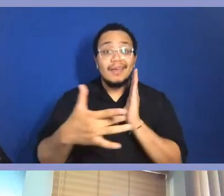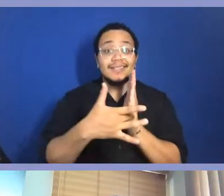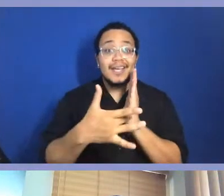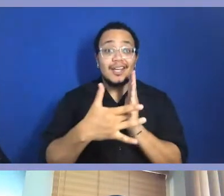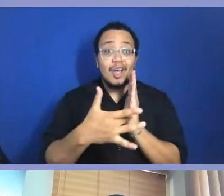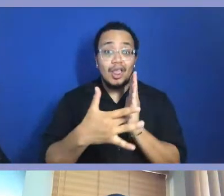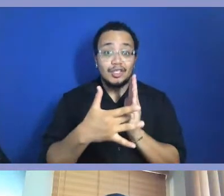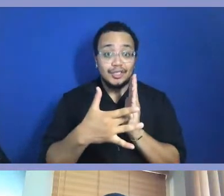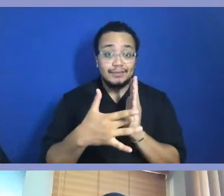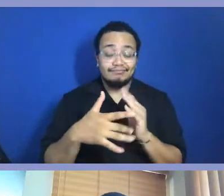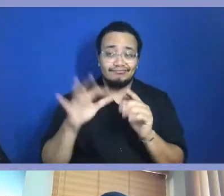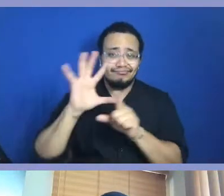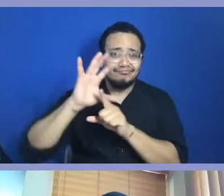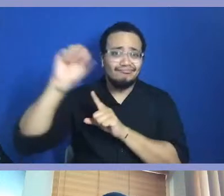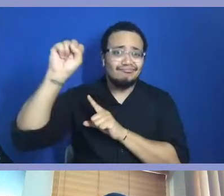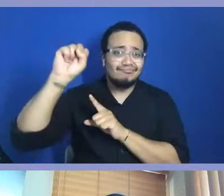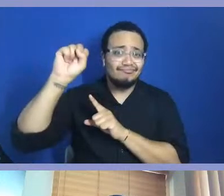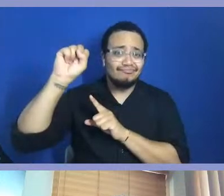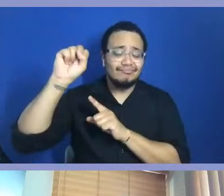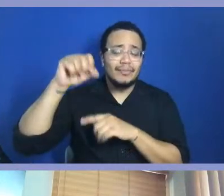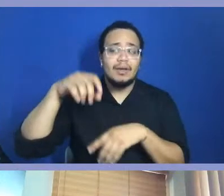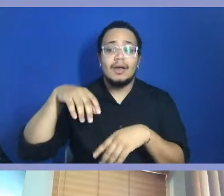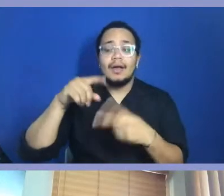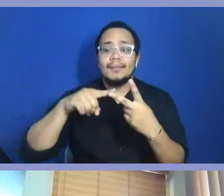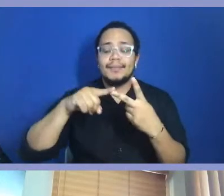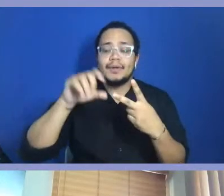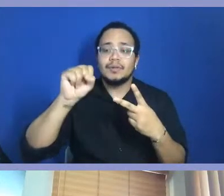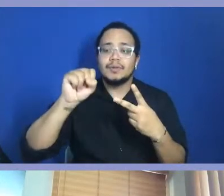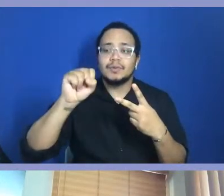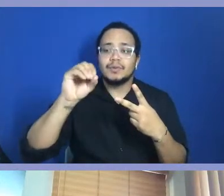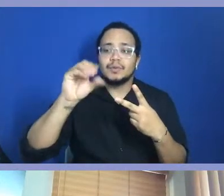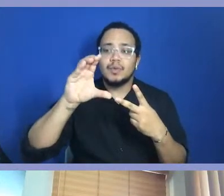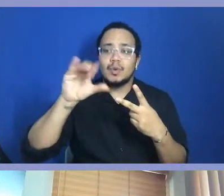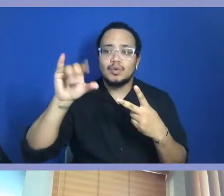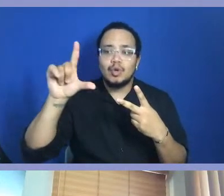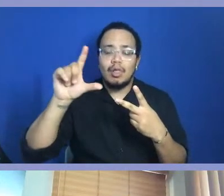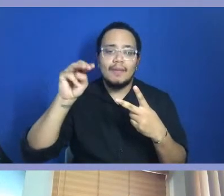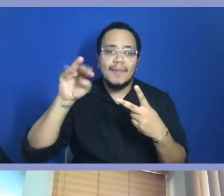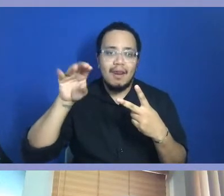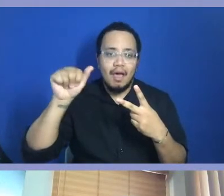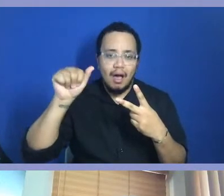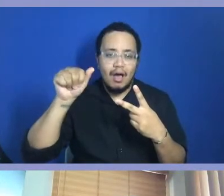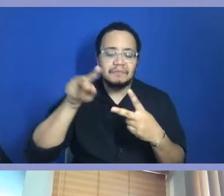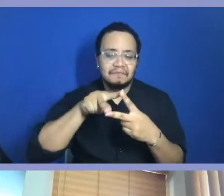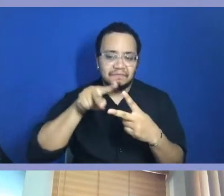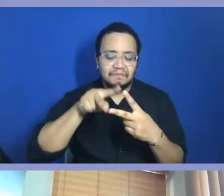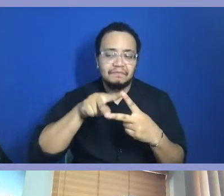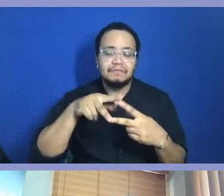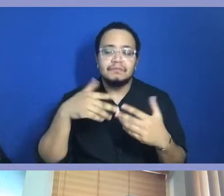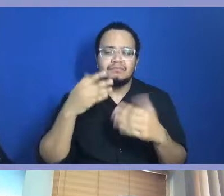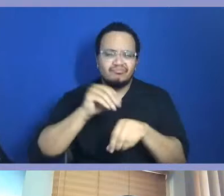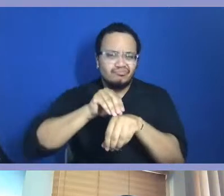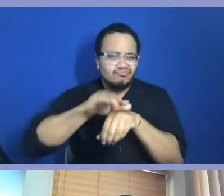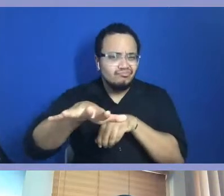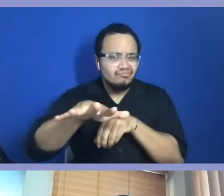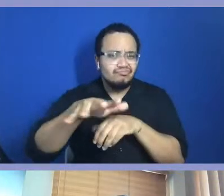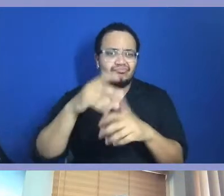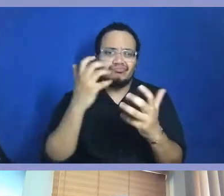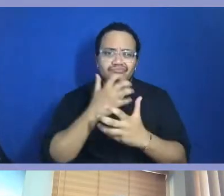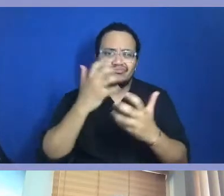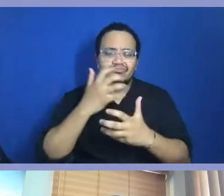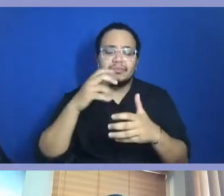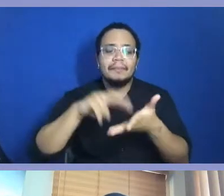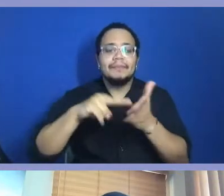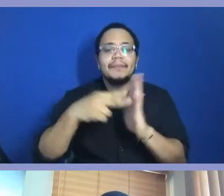with the advancement of technology, as well as social media, I think it has, you know, it has made the photography community